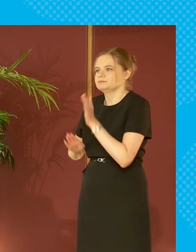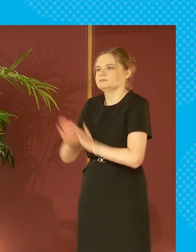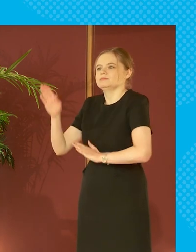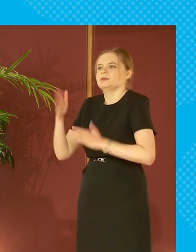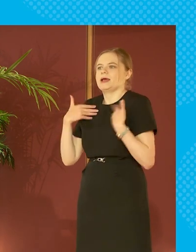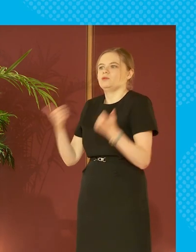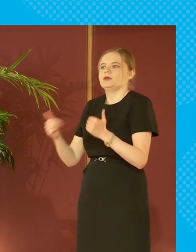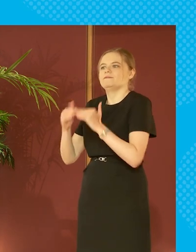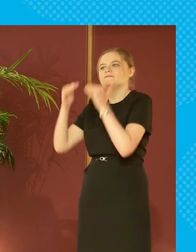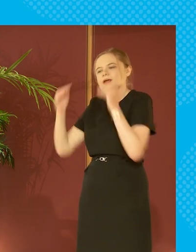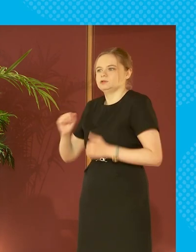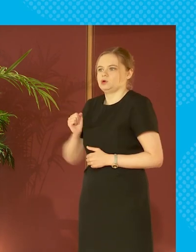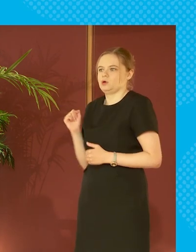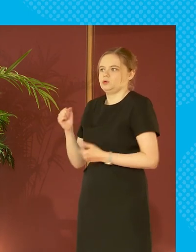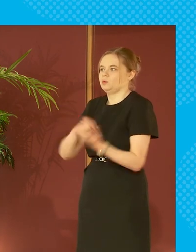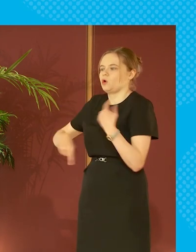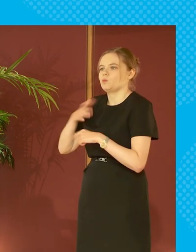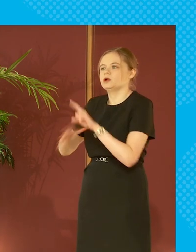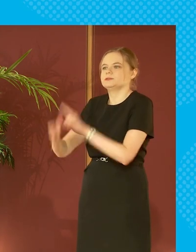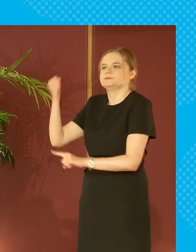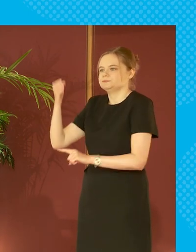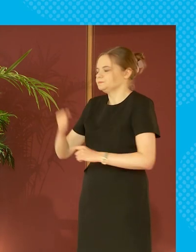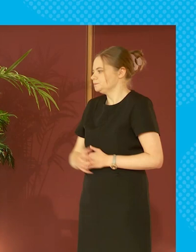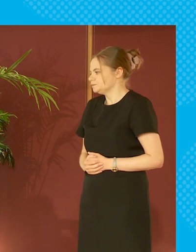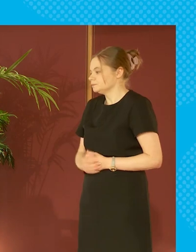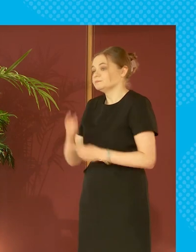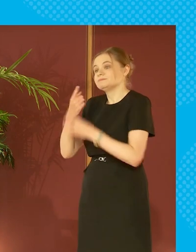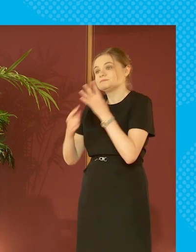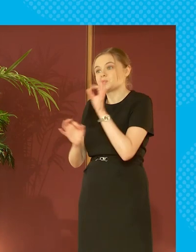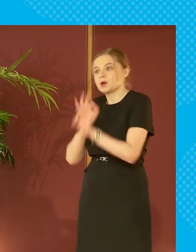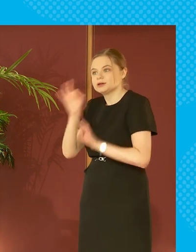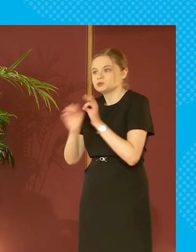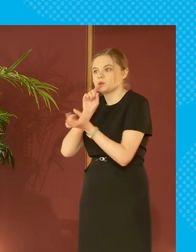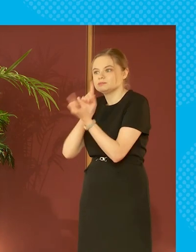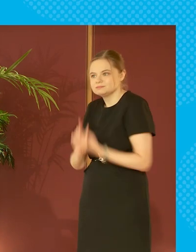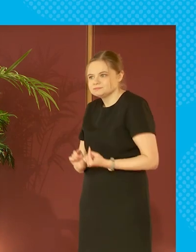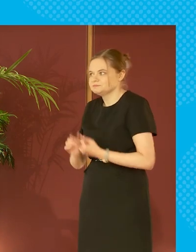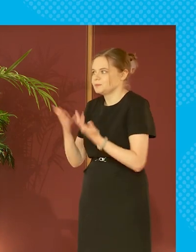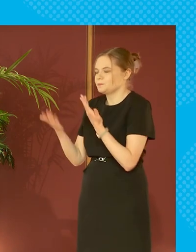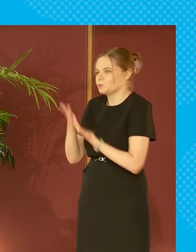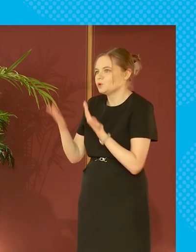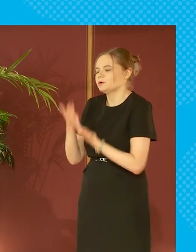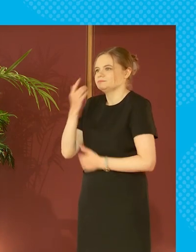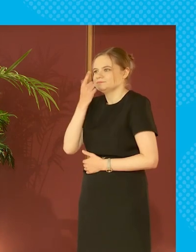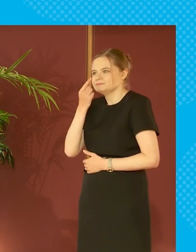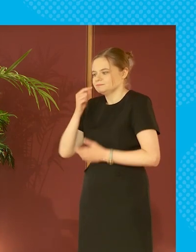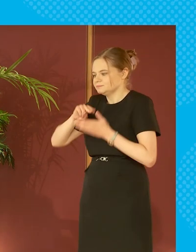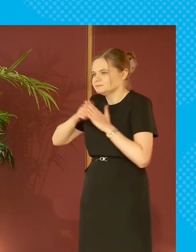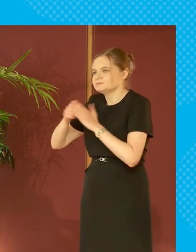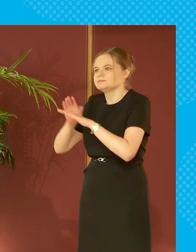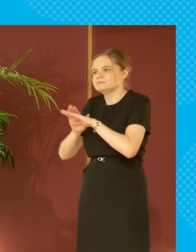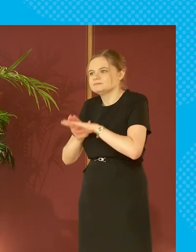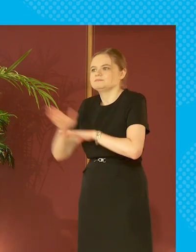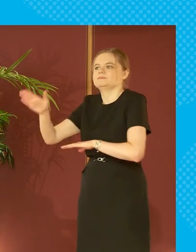fairer Scotland that we all want to see? To answer these questions and more and to maybe chart the course for